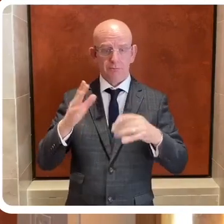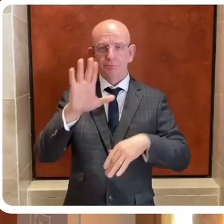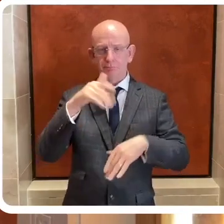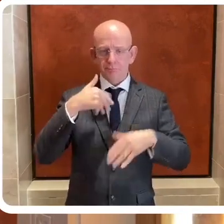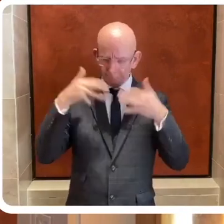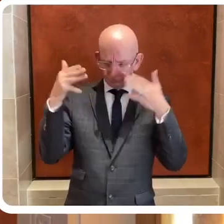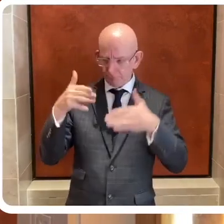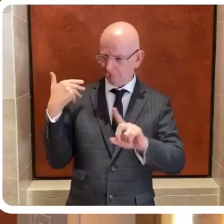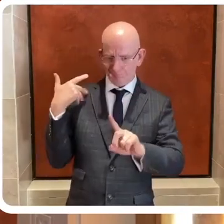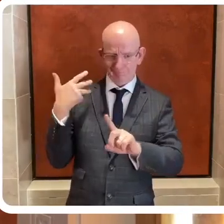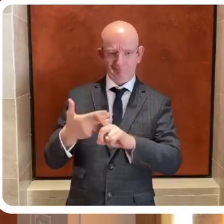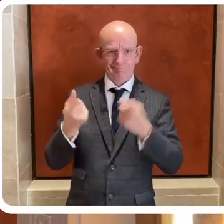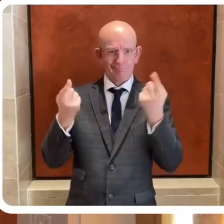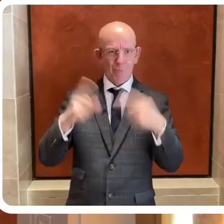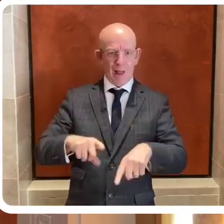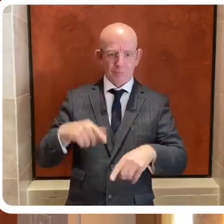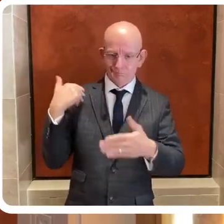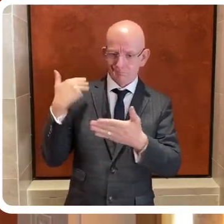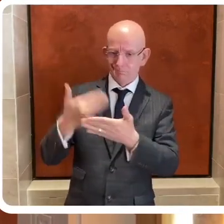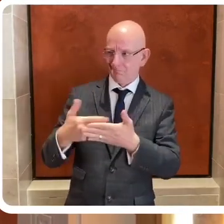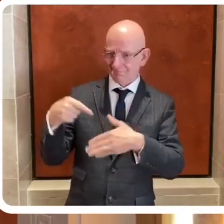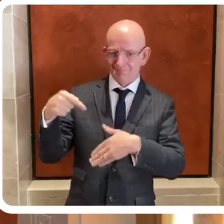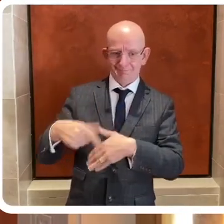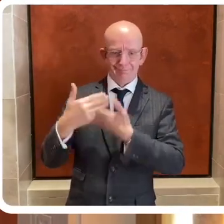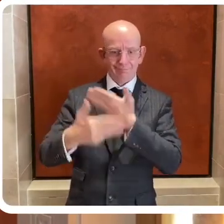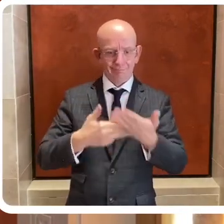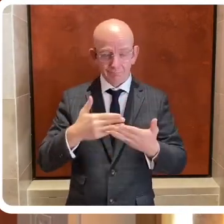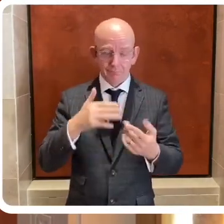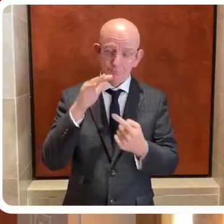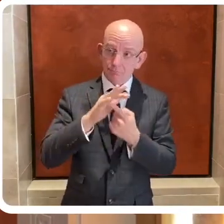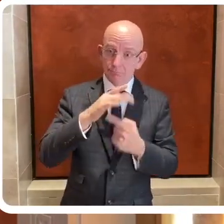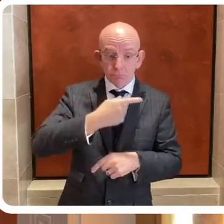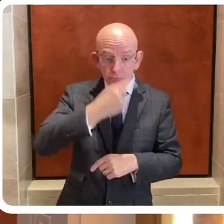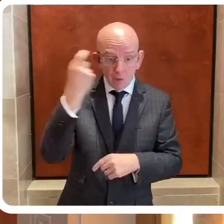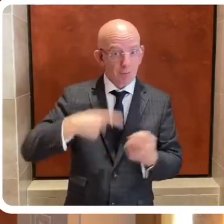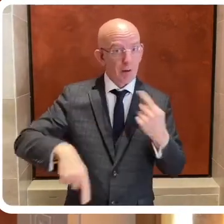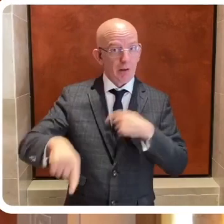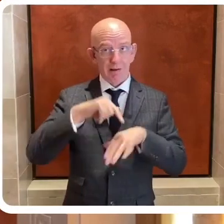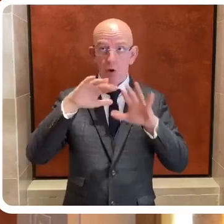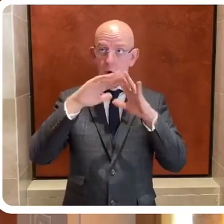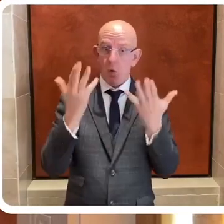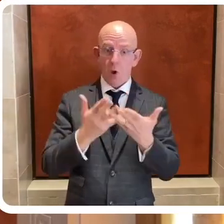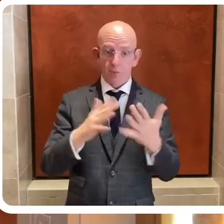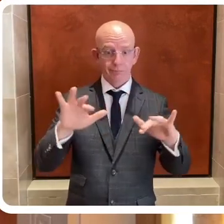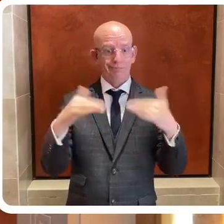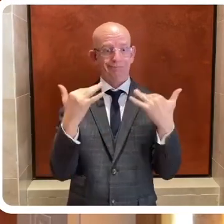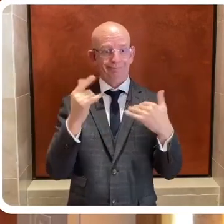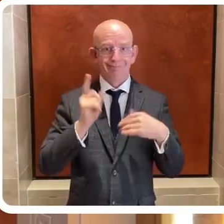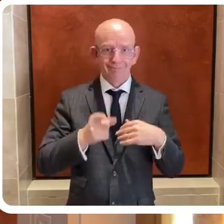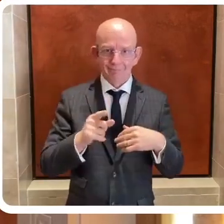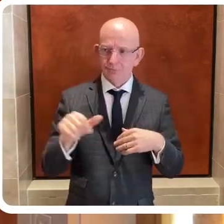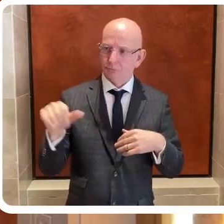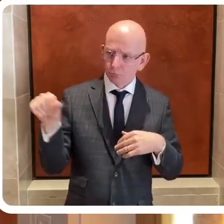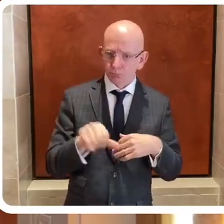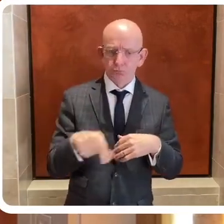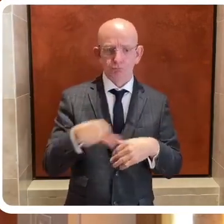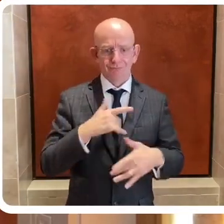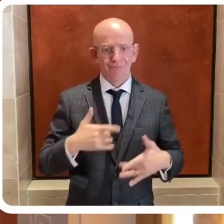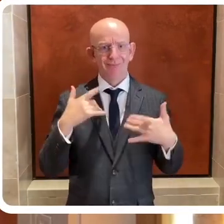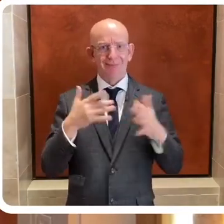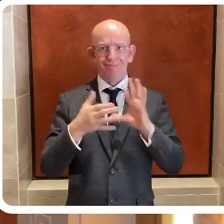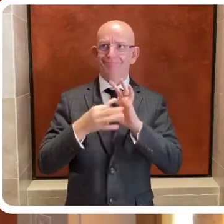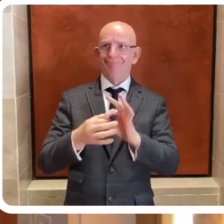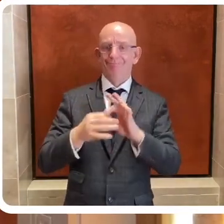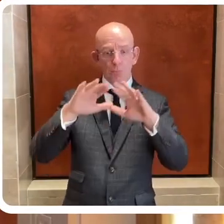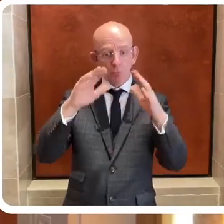part of a global community and that we should feel connected to the world now. I grew up in a Northern Ireland that didn't feel connected